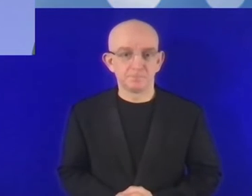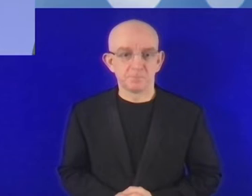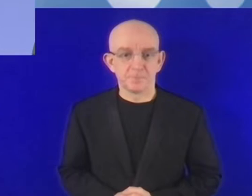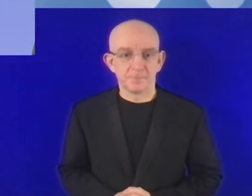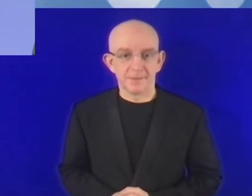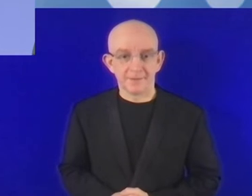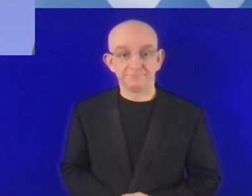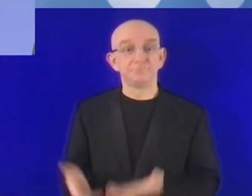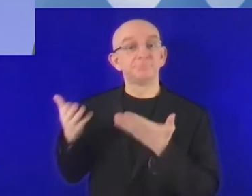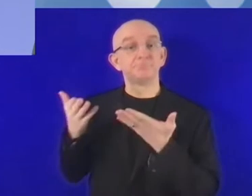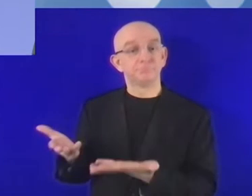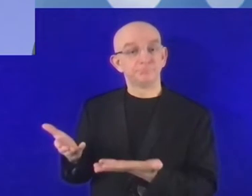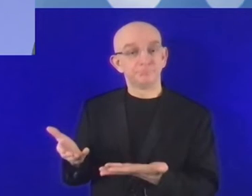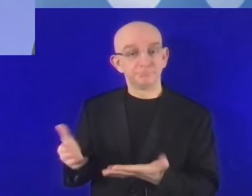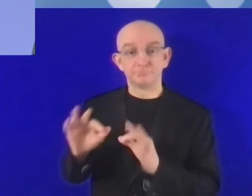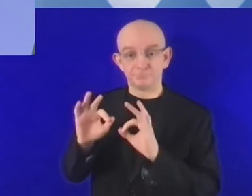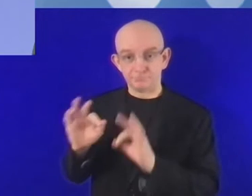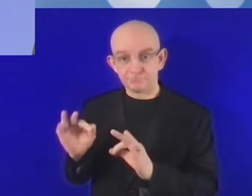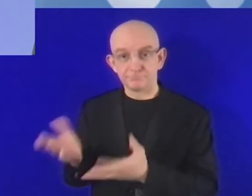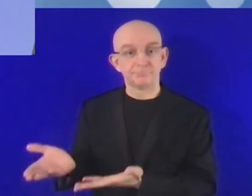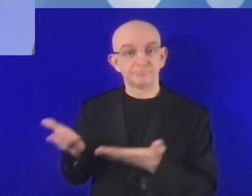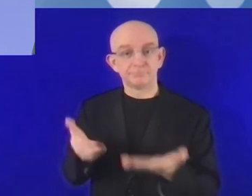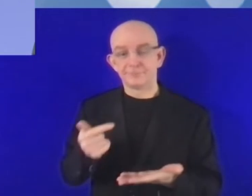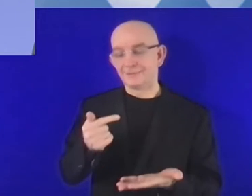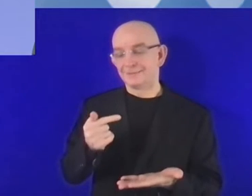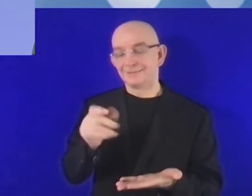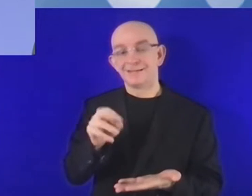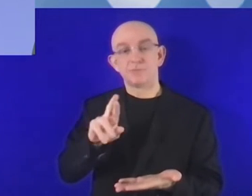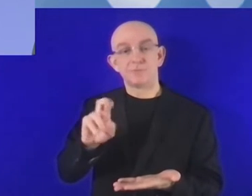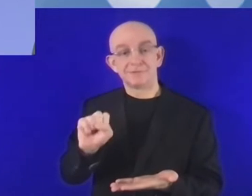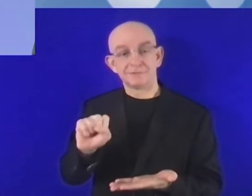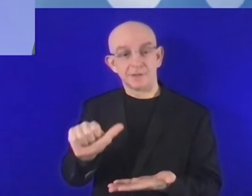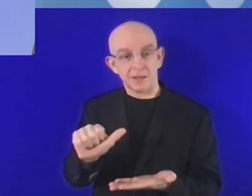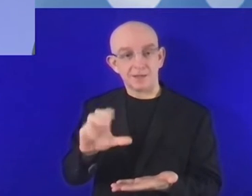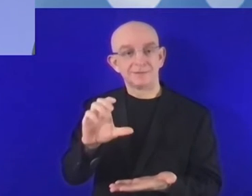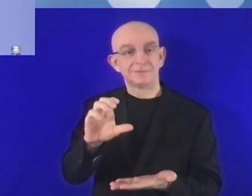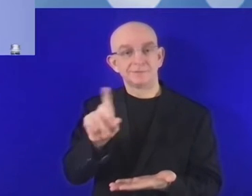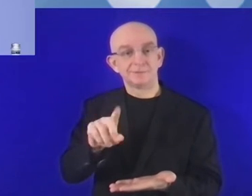Ms. Maria Francesca Spatoliziano, Interim Head of Office, United Nations Office.